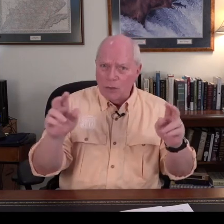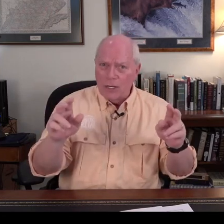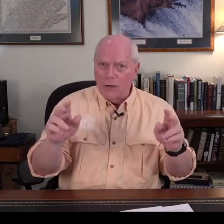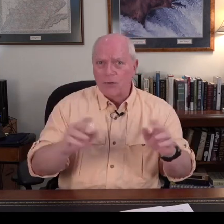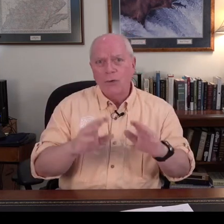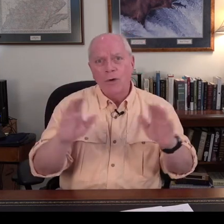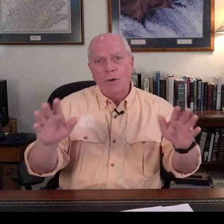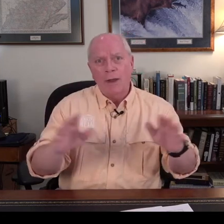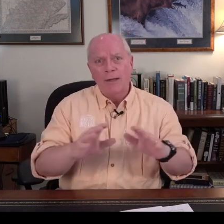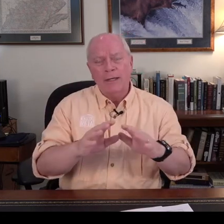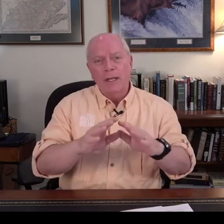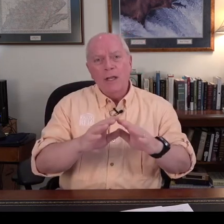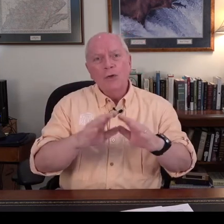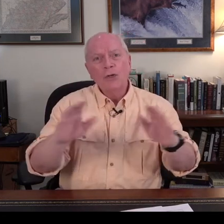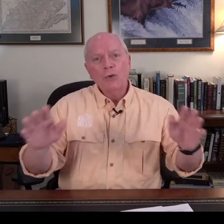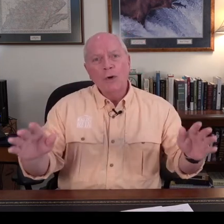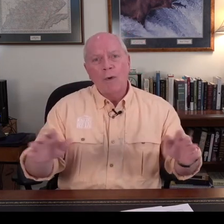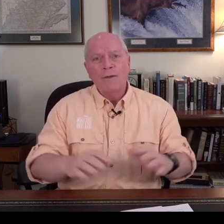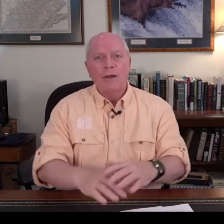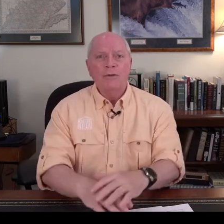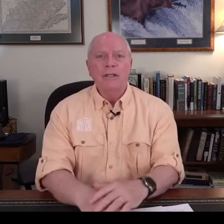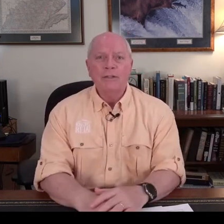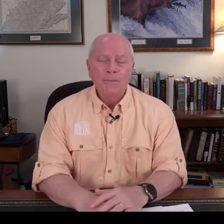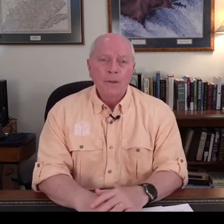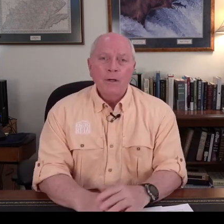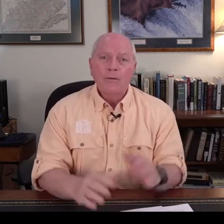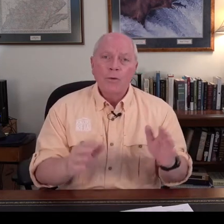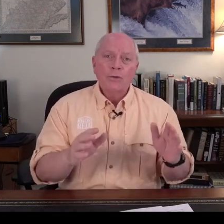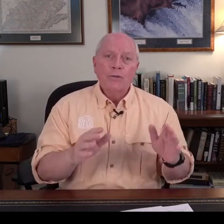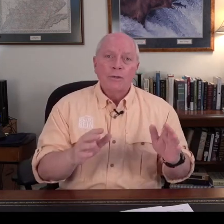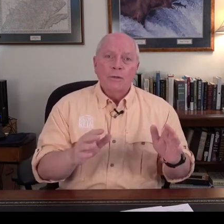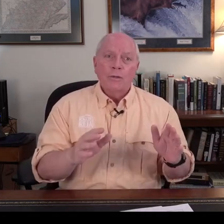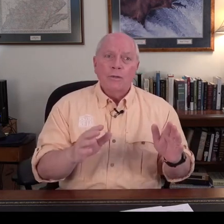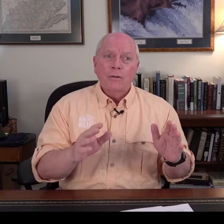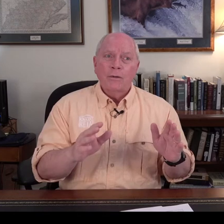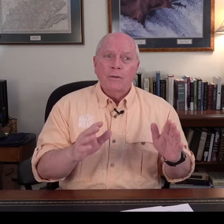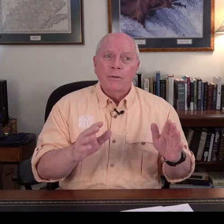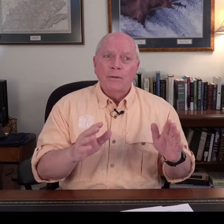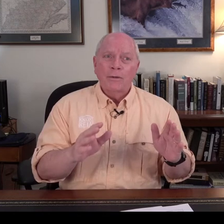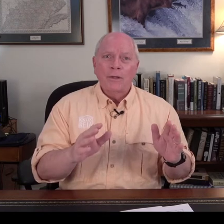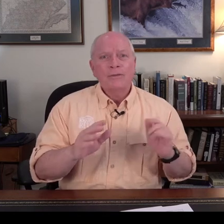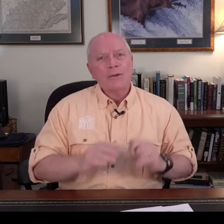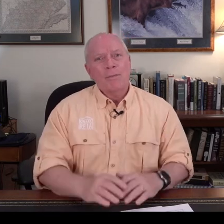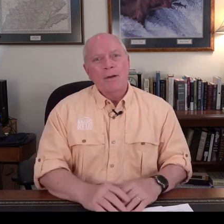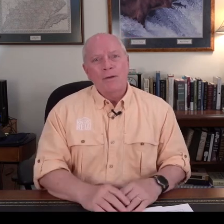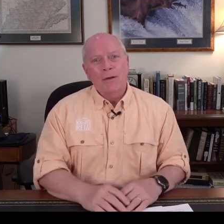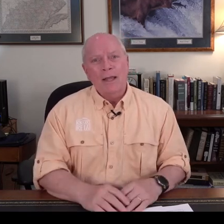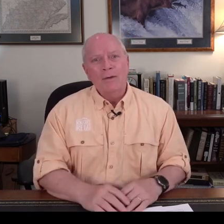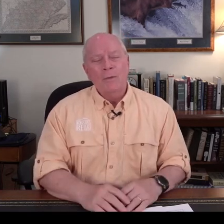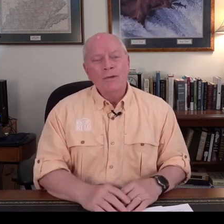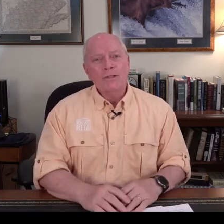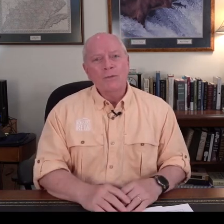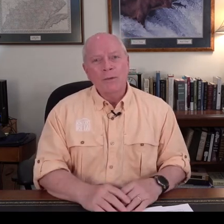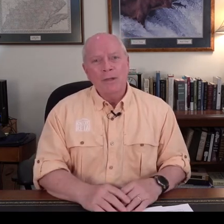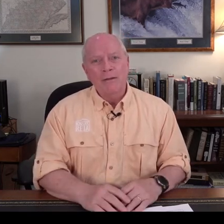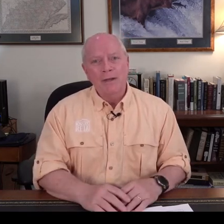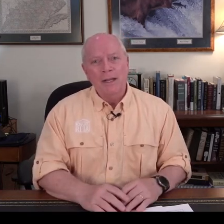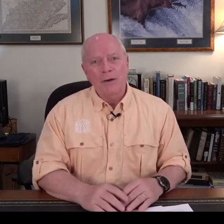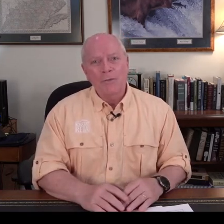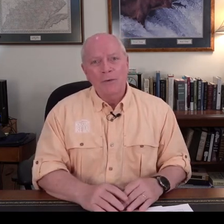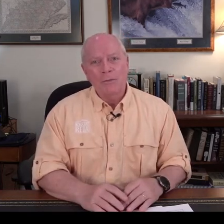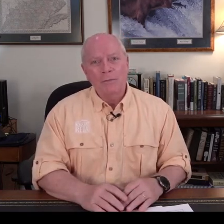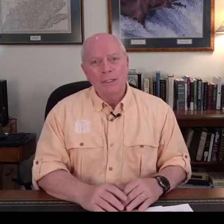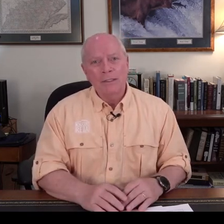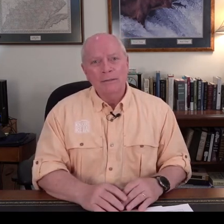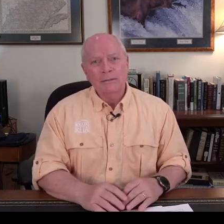these negotiators who go around and look to acquire the hotels of course well let's stop there and watch this one minute